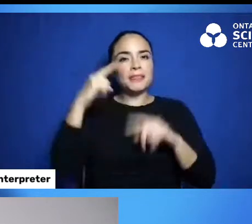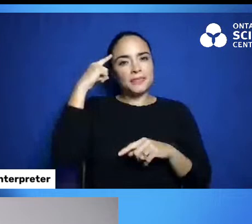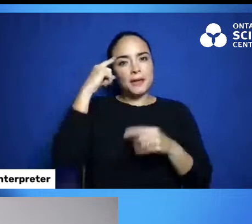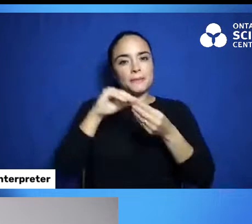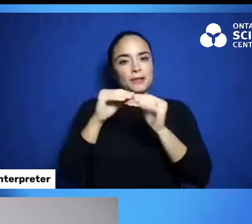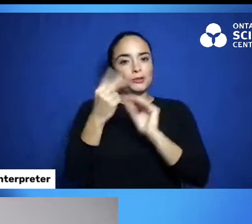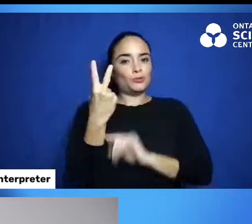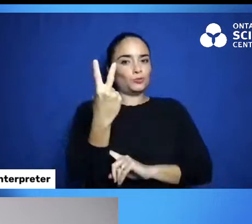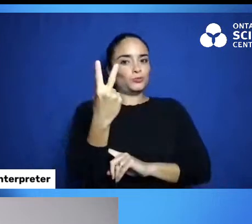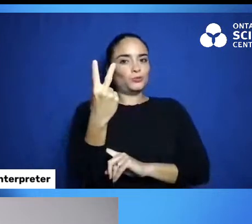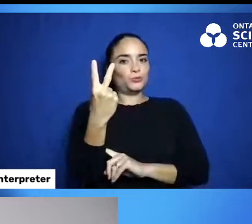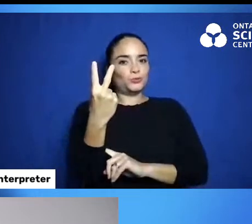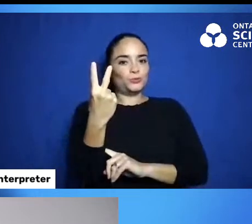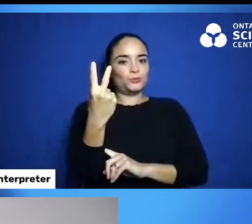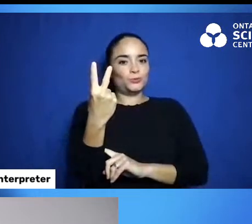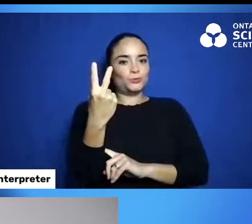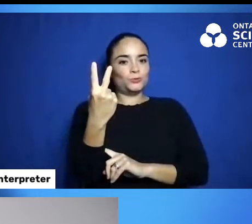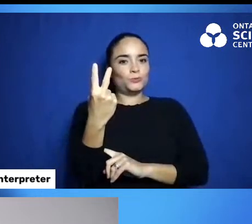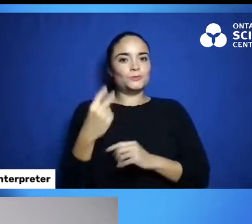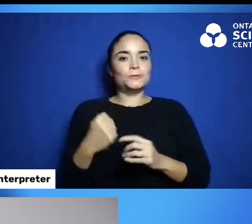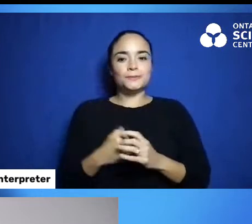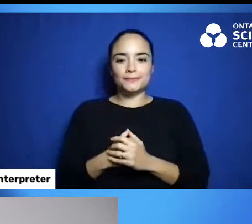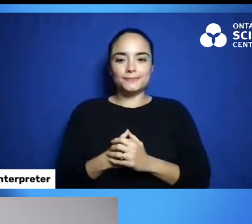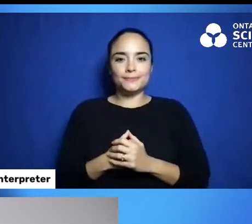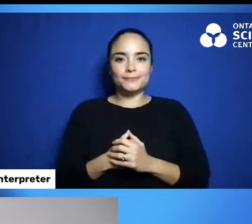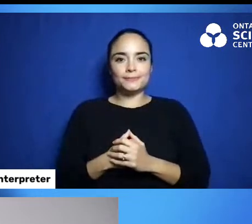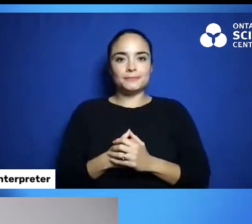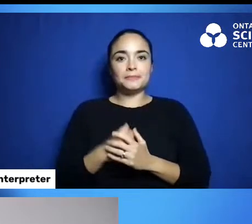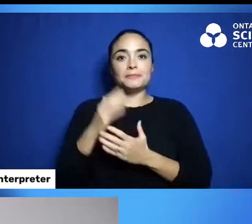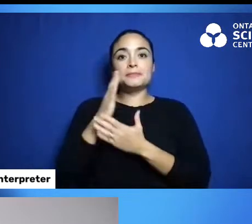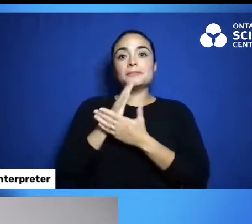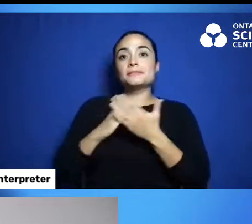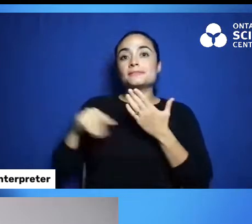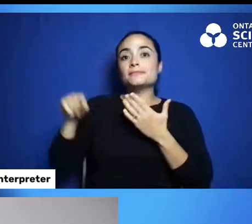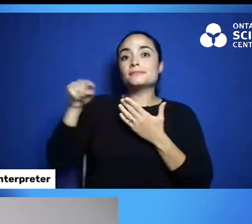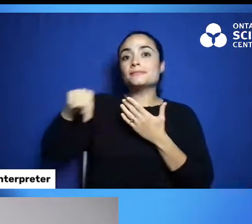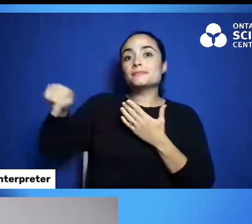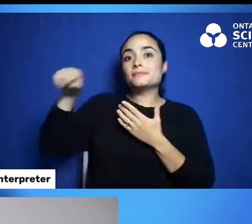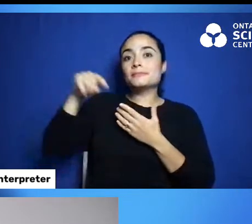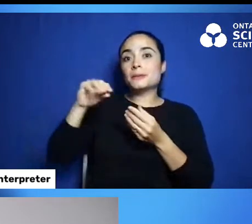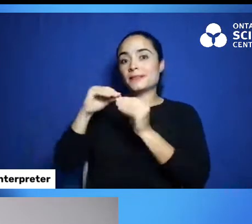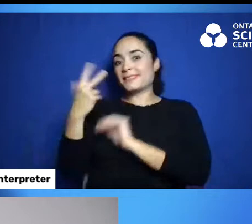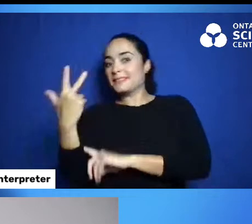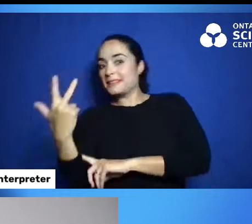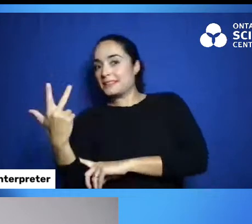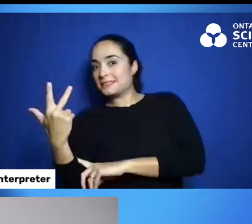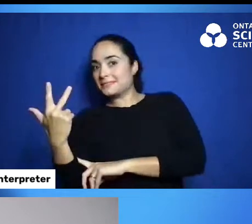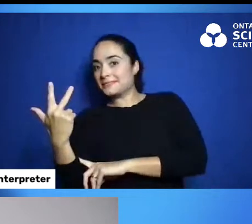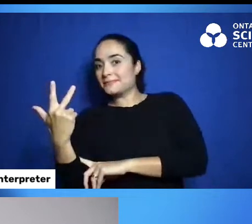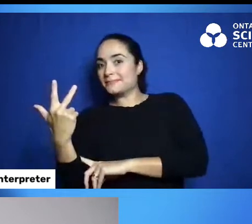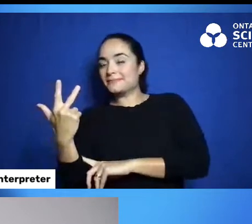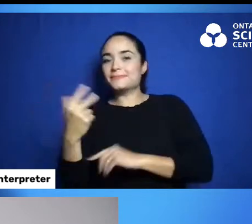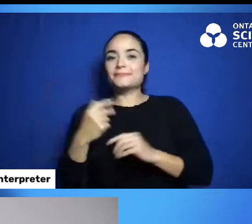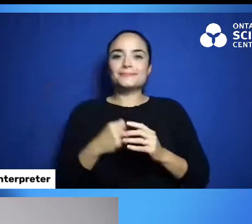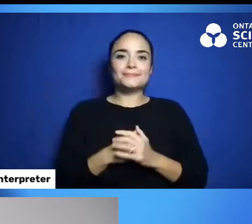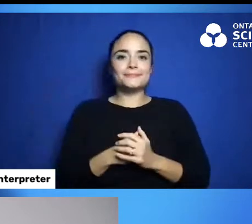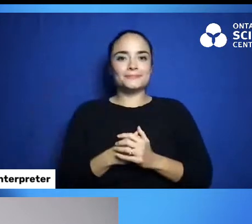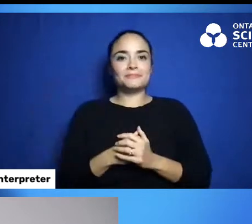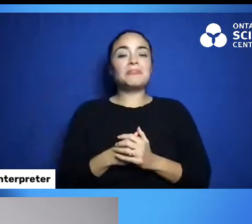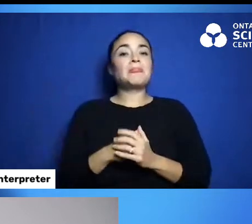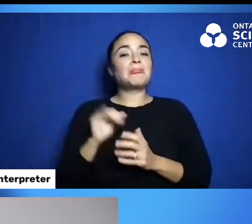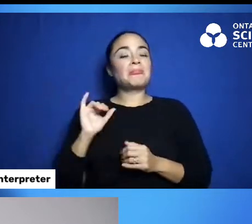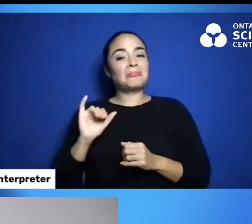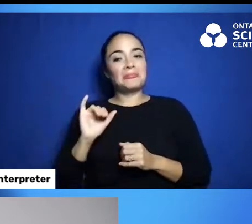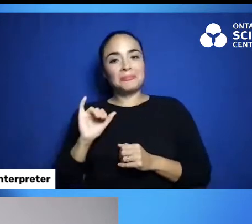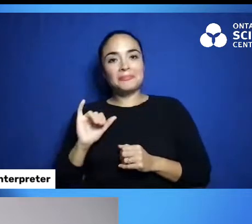will hold the most. And we also have some people who say that container number three will hold the most. Oh, fantastic. Okay.